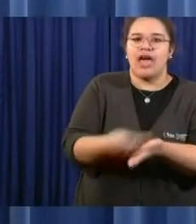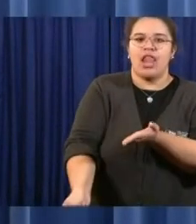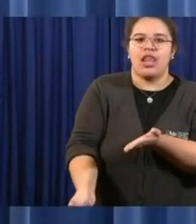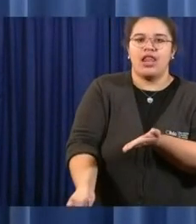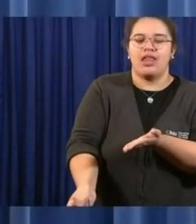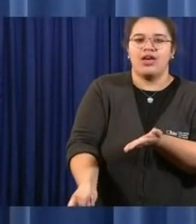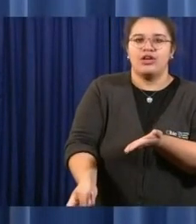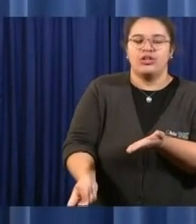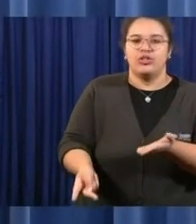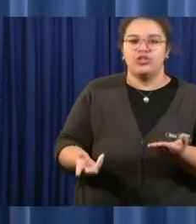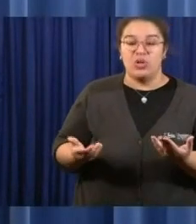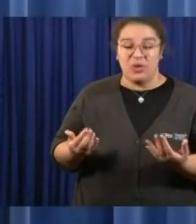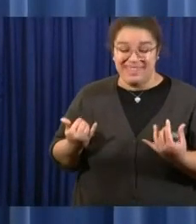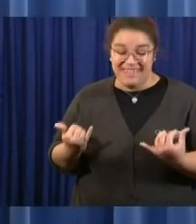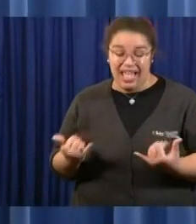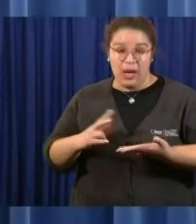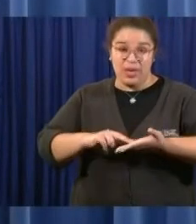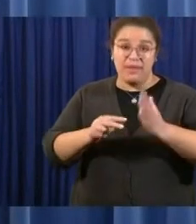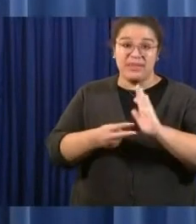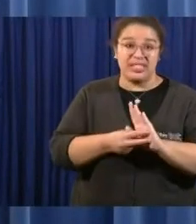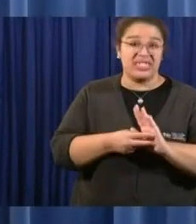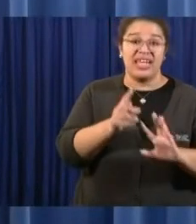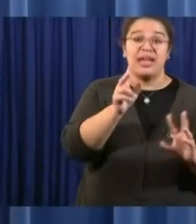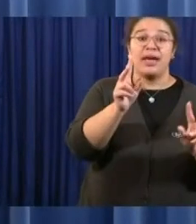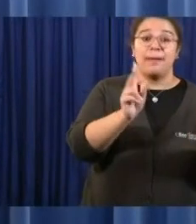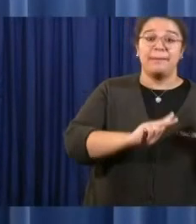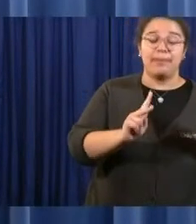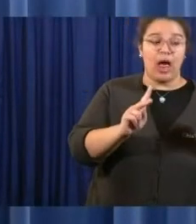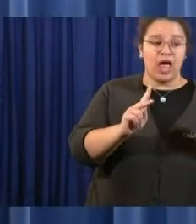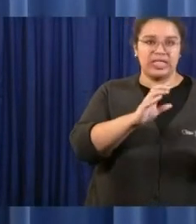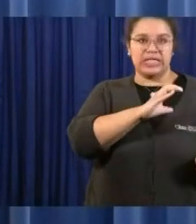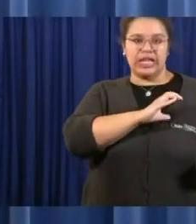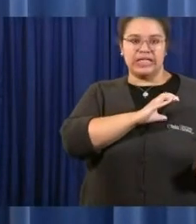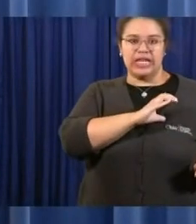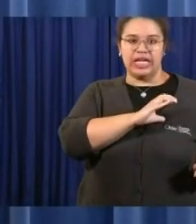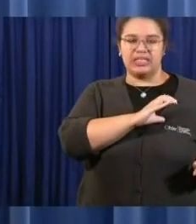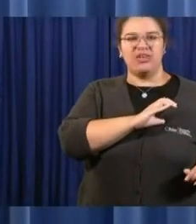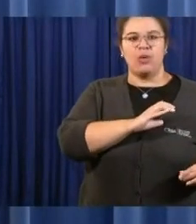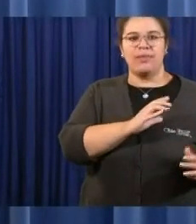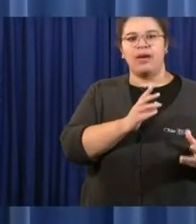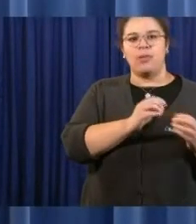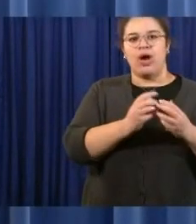taxpayers requiring more tax levies. Uh, do you have concern about that?